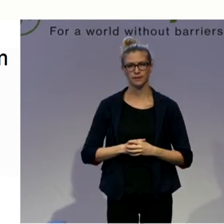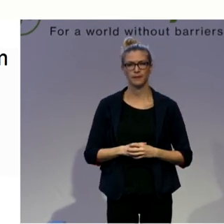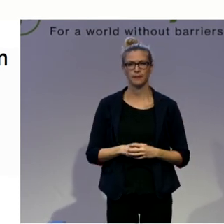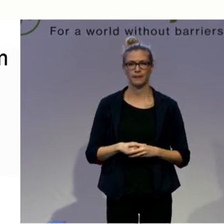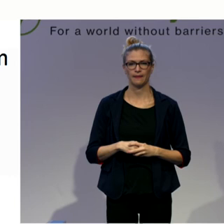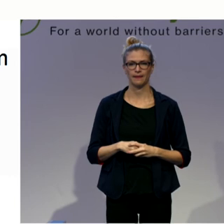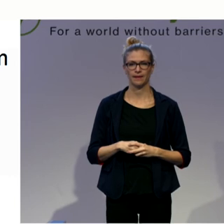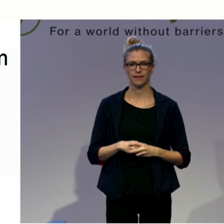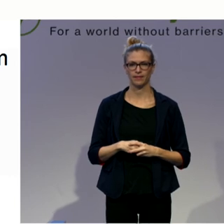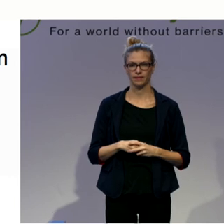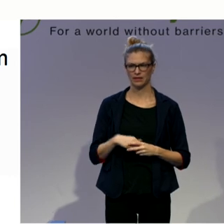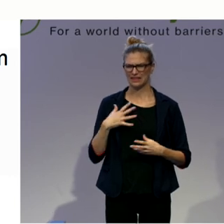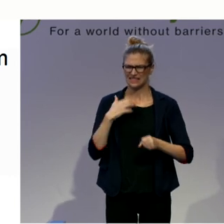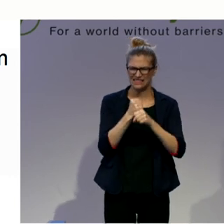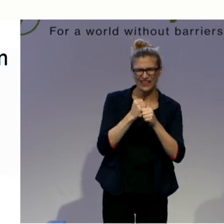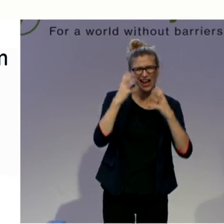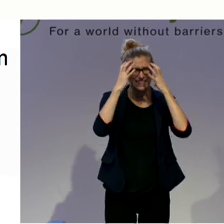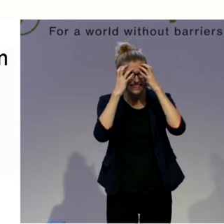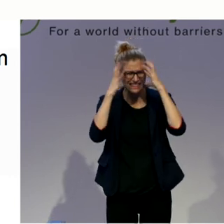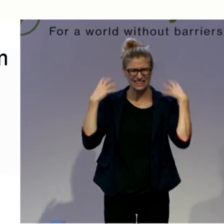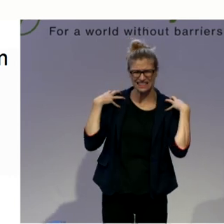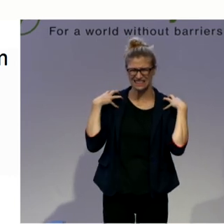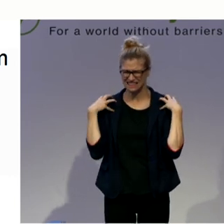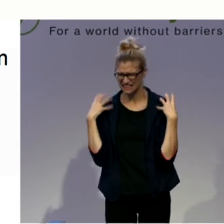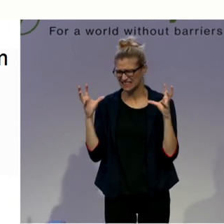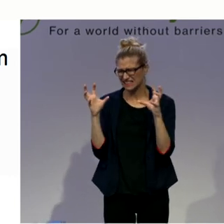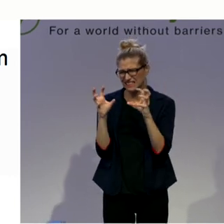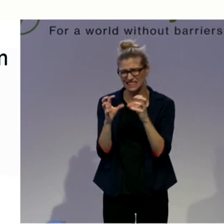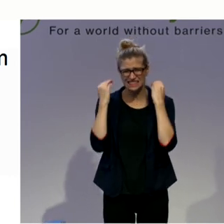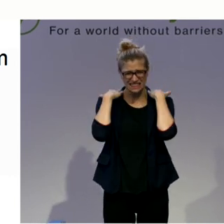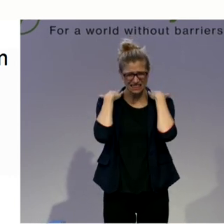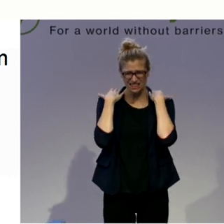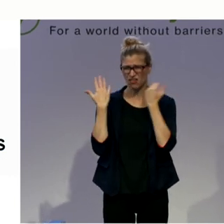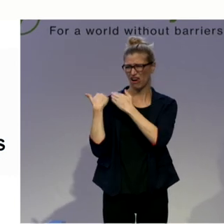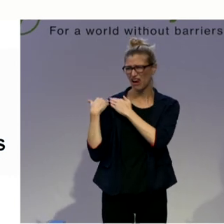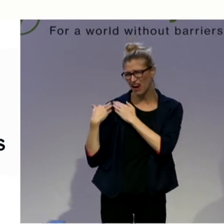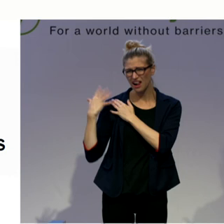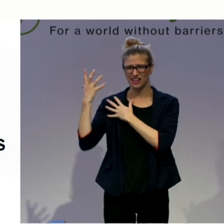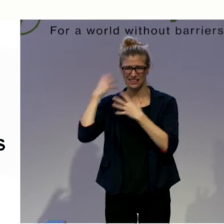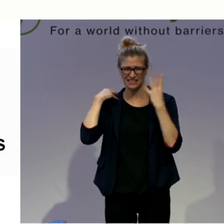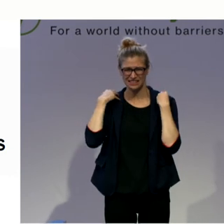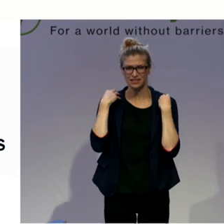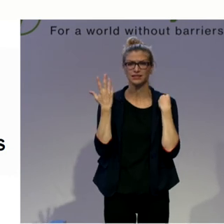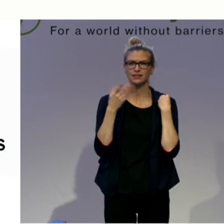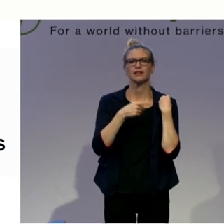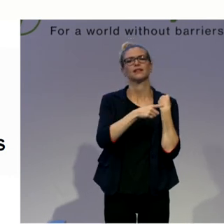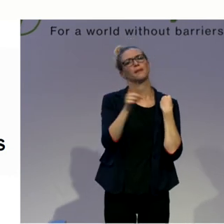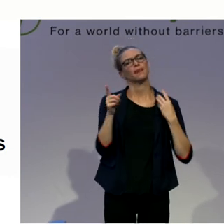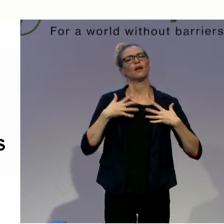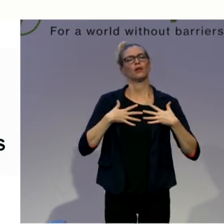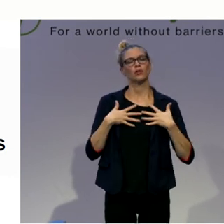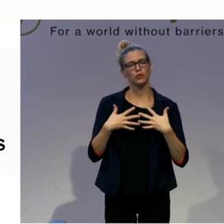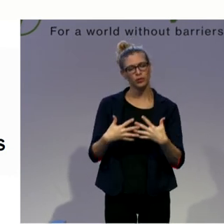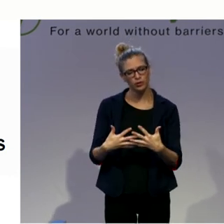And it is so hard to keep your shoulders nice and relaxed. Then just exhale more deeply.